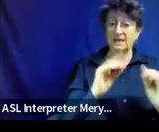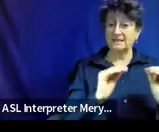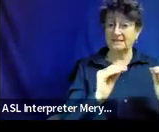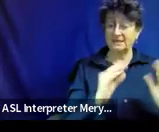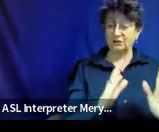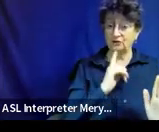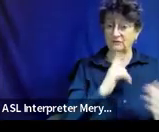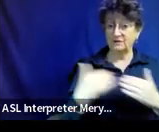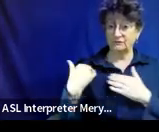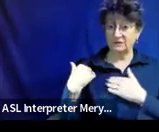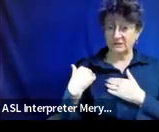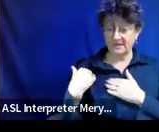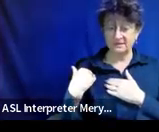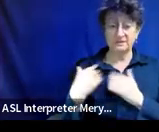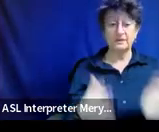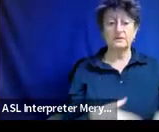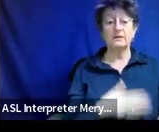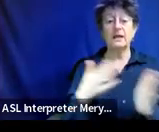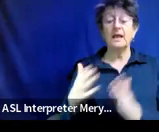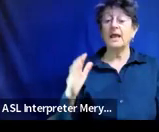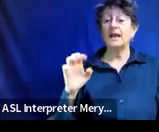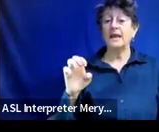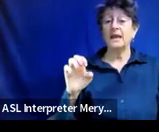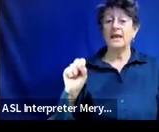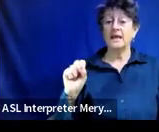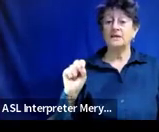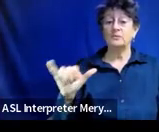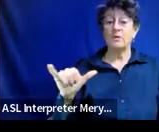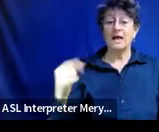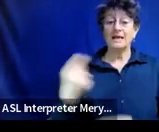And we have those ESY dates adjusted.